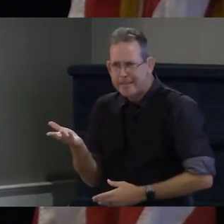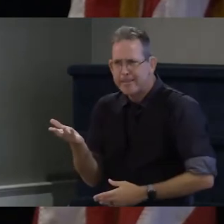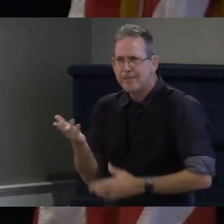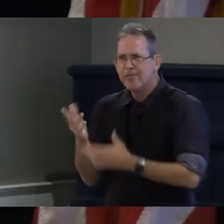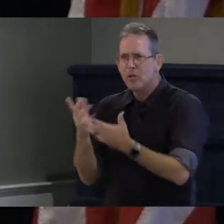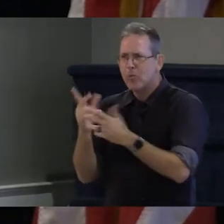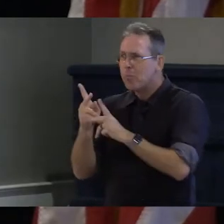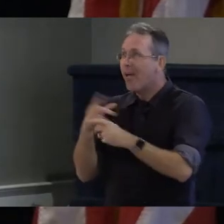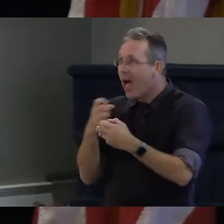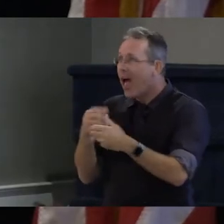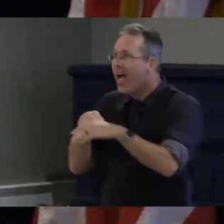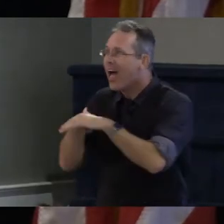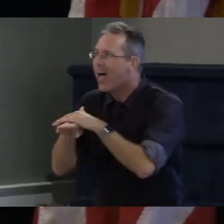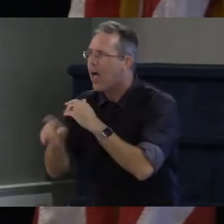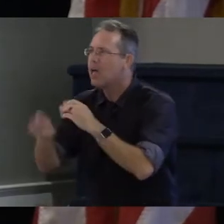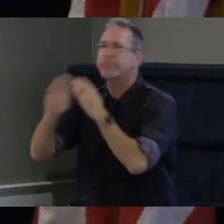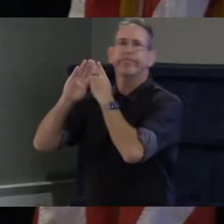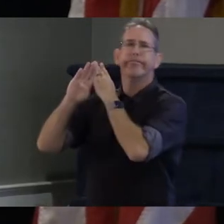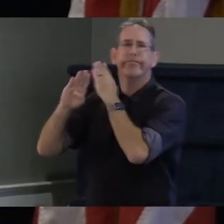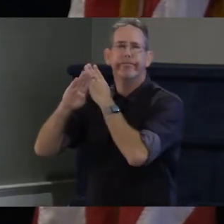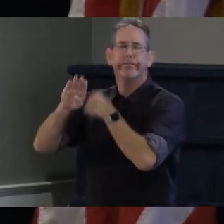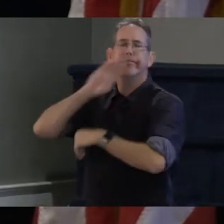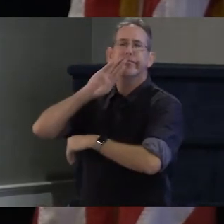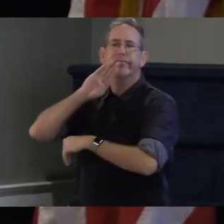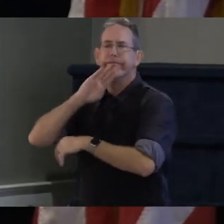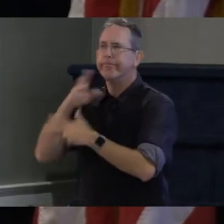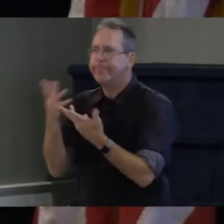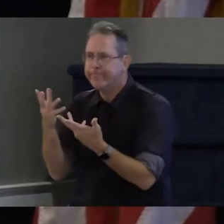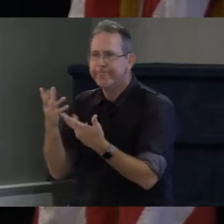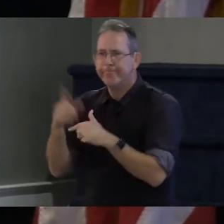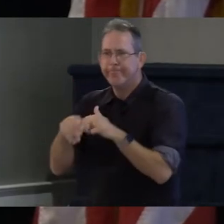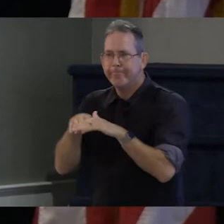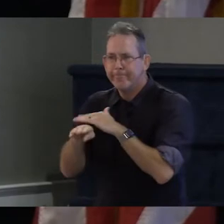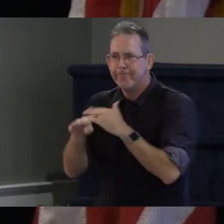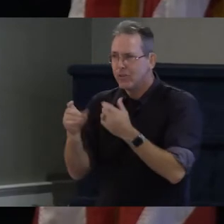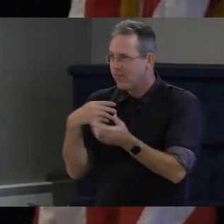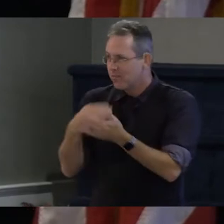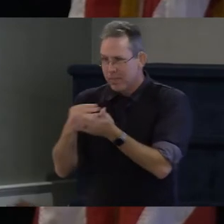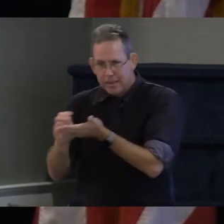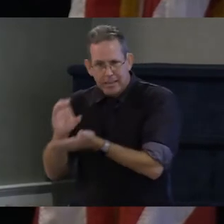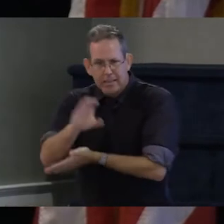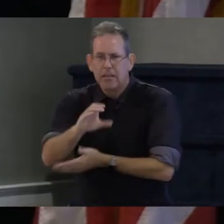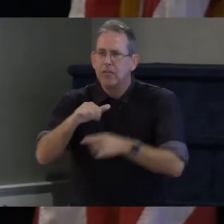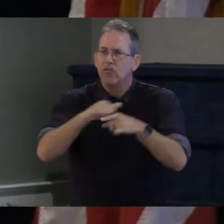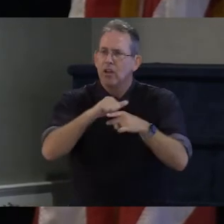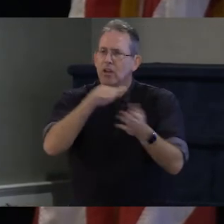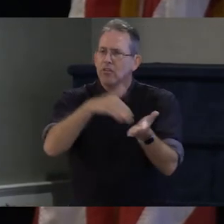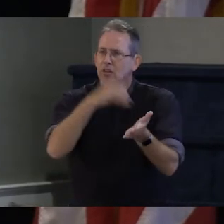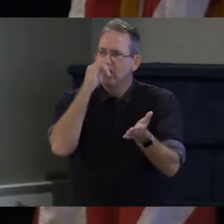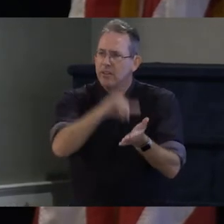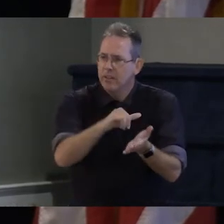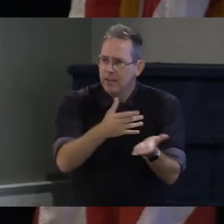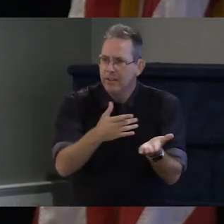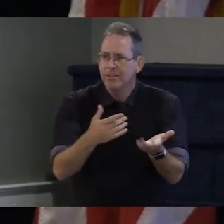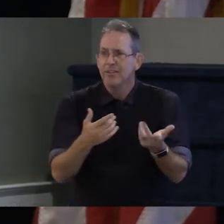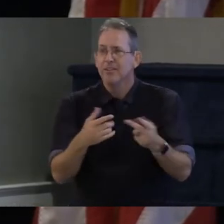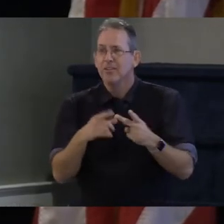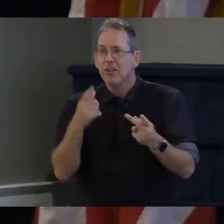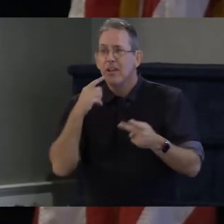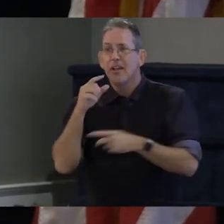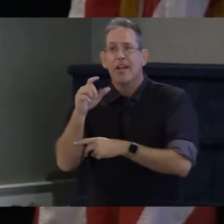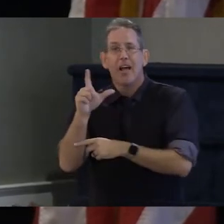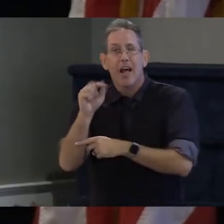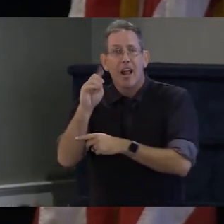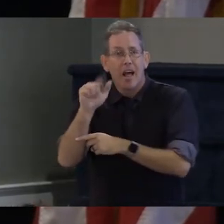we need to support and and fund our technical centers that have lna programs we need to make sure that